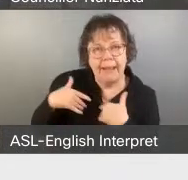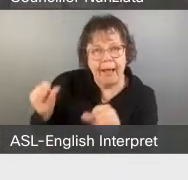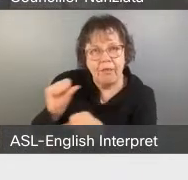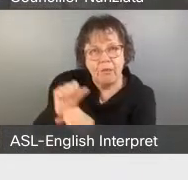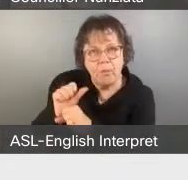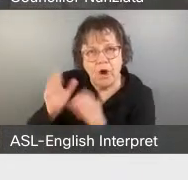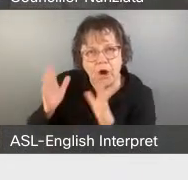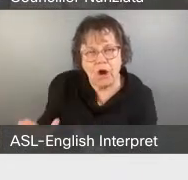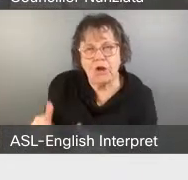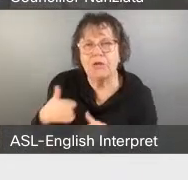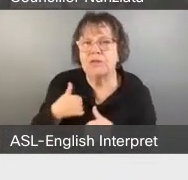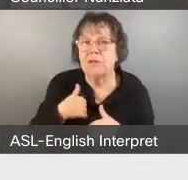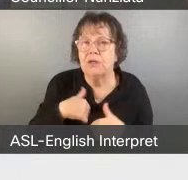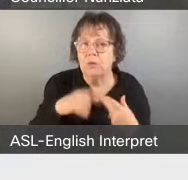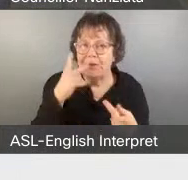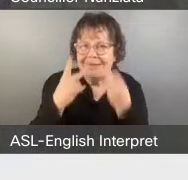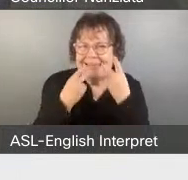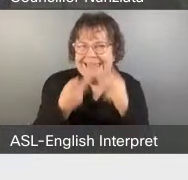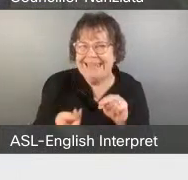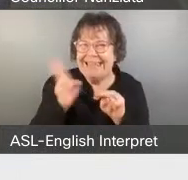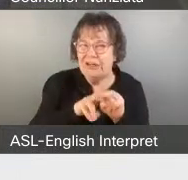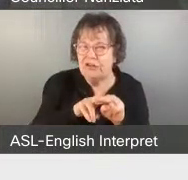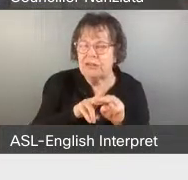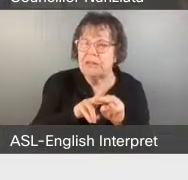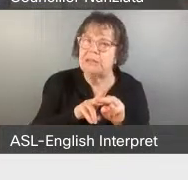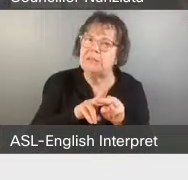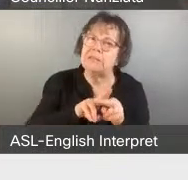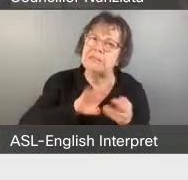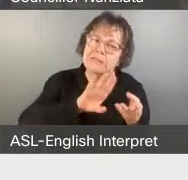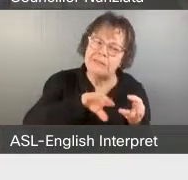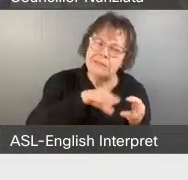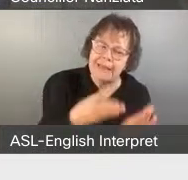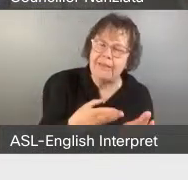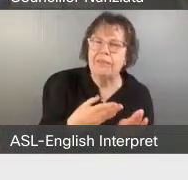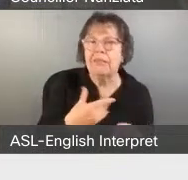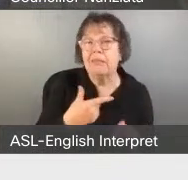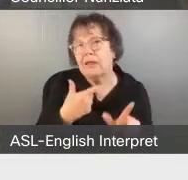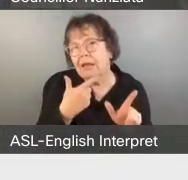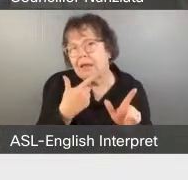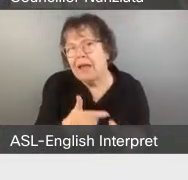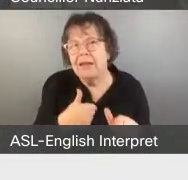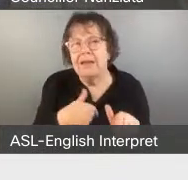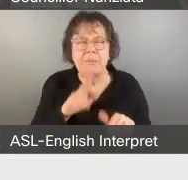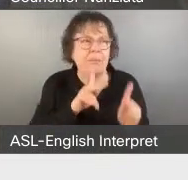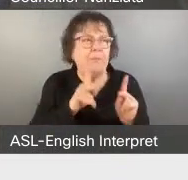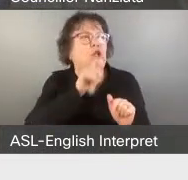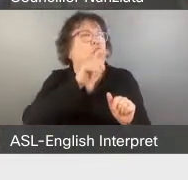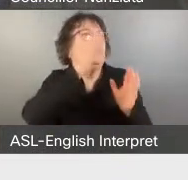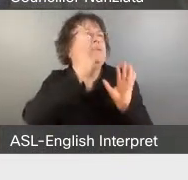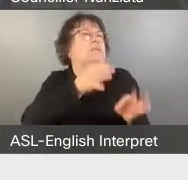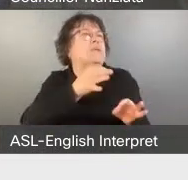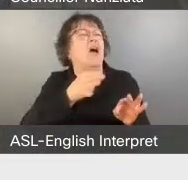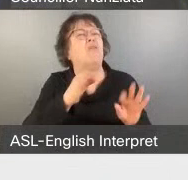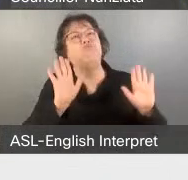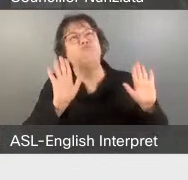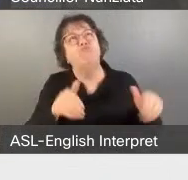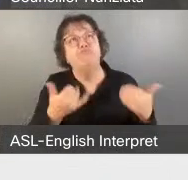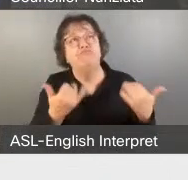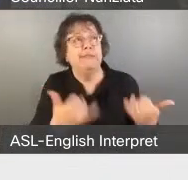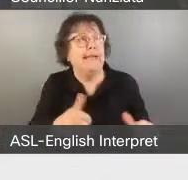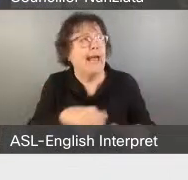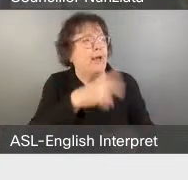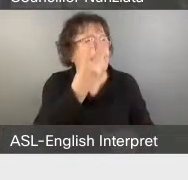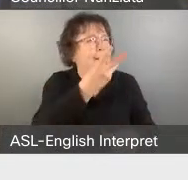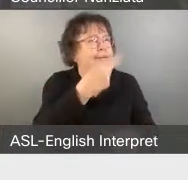in homicides and gun violence, but people don't just simply decide to kill one another or shoot someone casually on a Wednesday. The roots of these problems